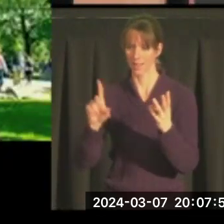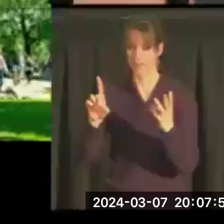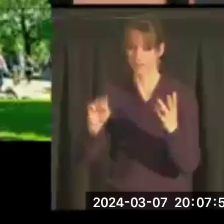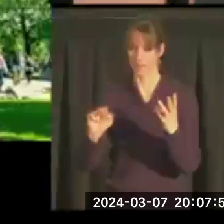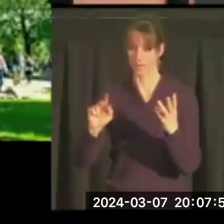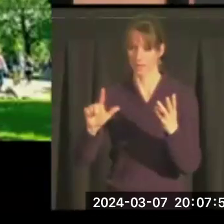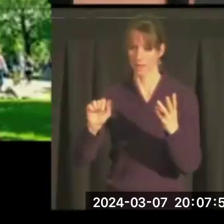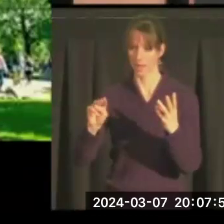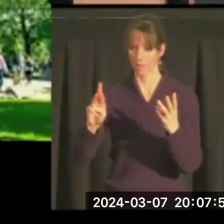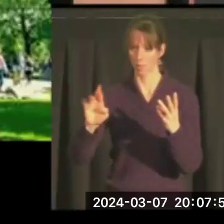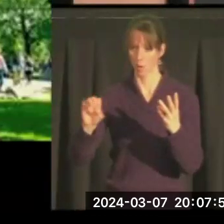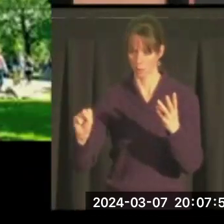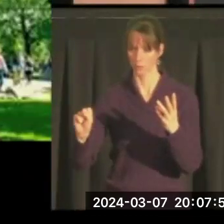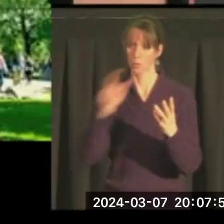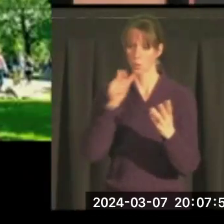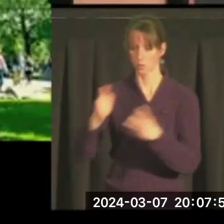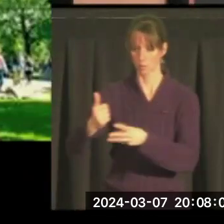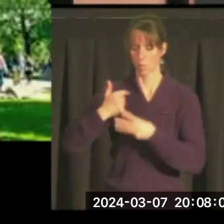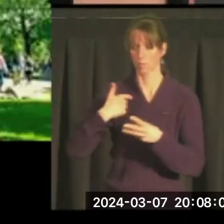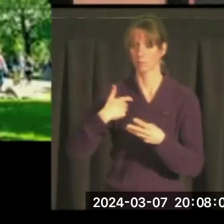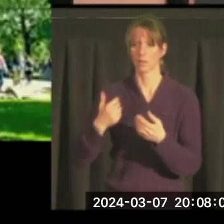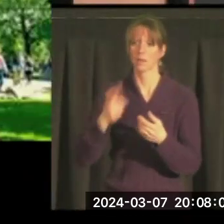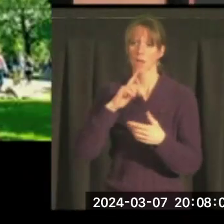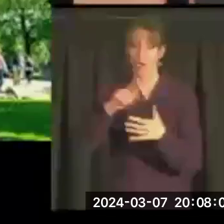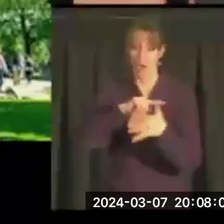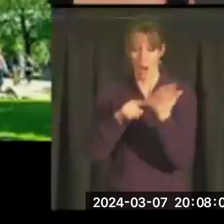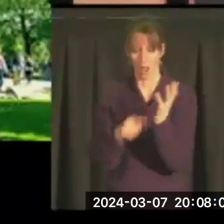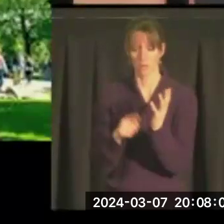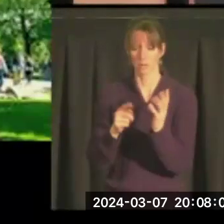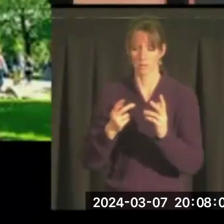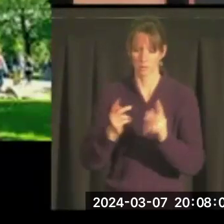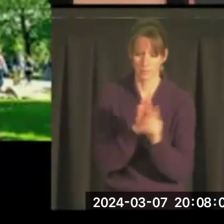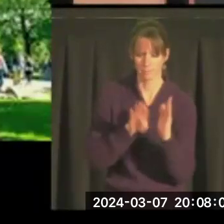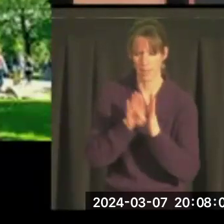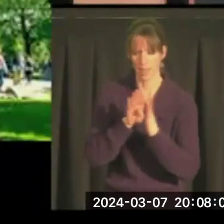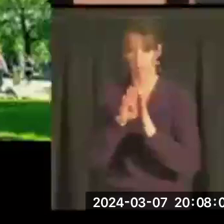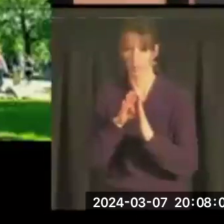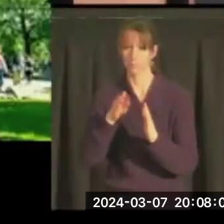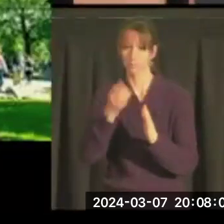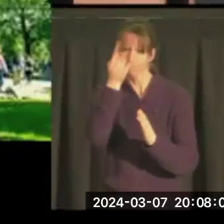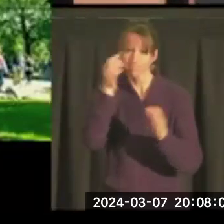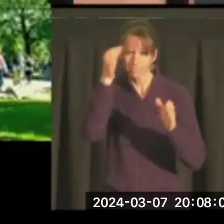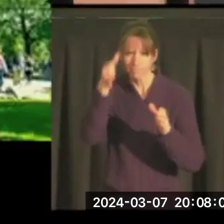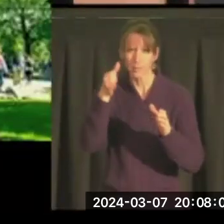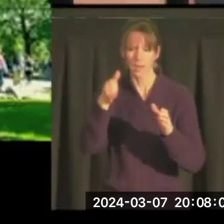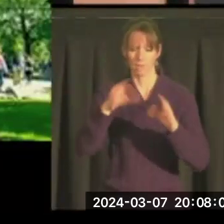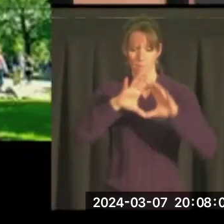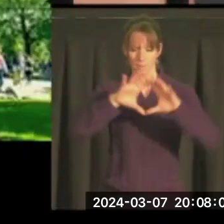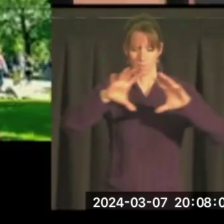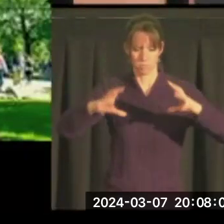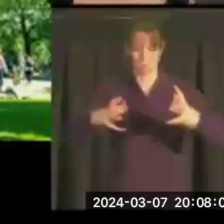who was a great support to me. All worked in terms of trying to develop a concept of the Mansfield Center.